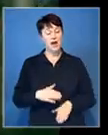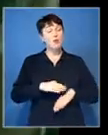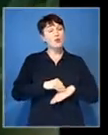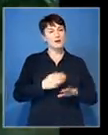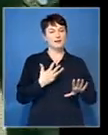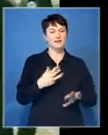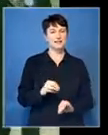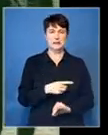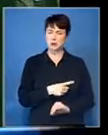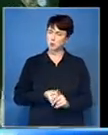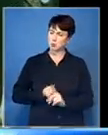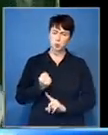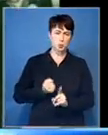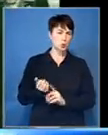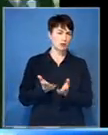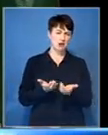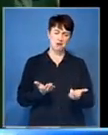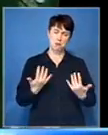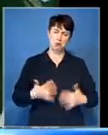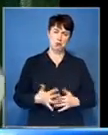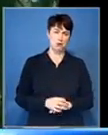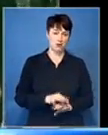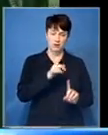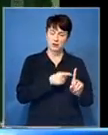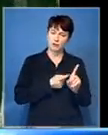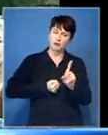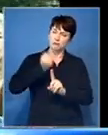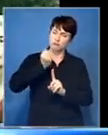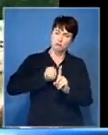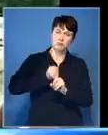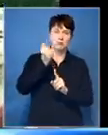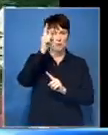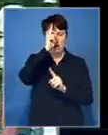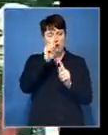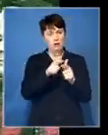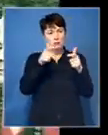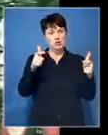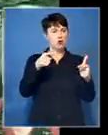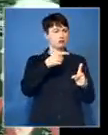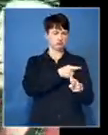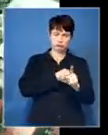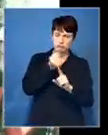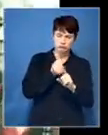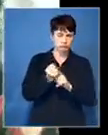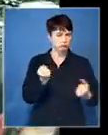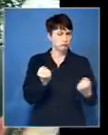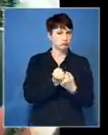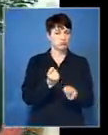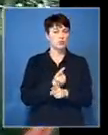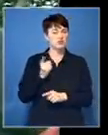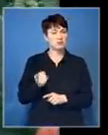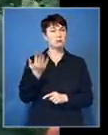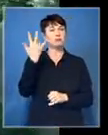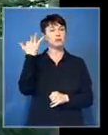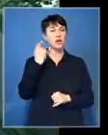A unwavering critic of apartheid and an outspoken advocate of black majority rule, Gordomo was born in